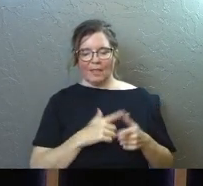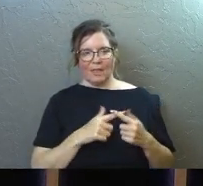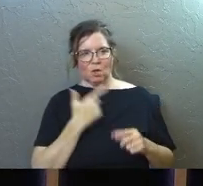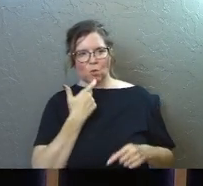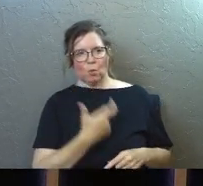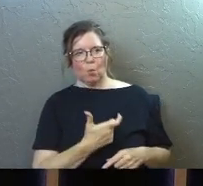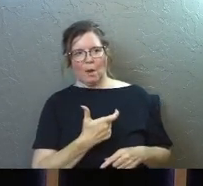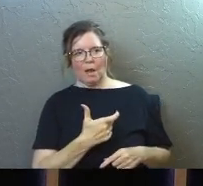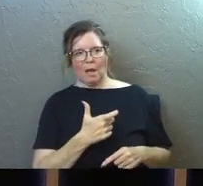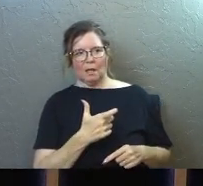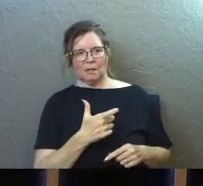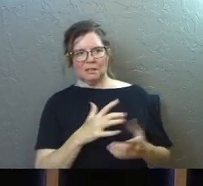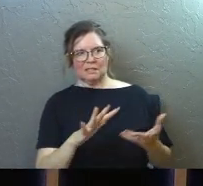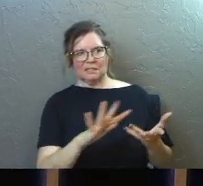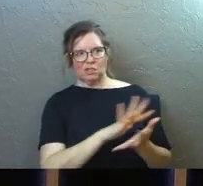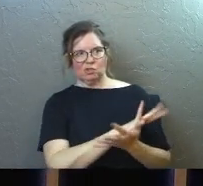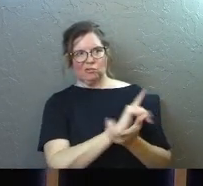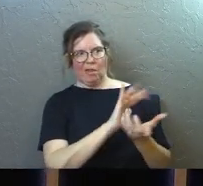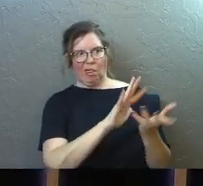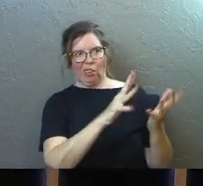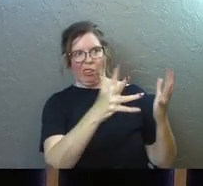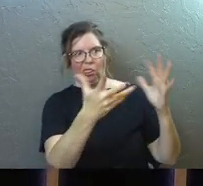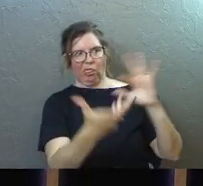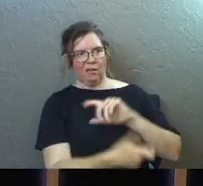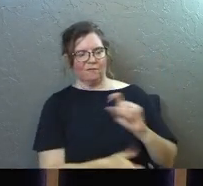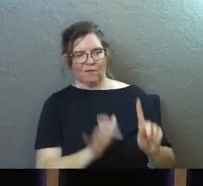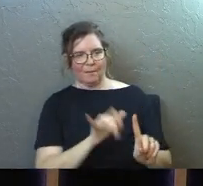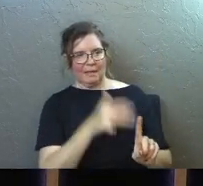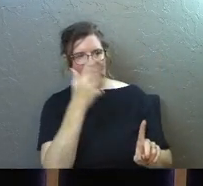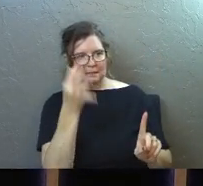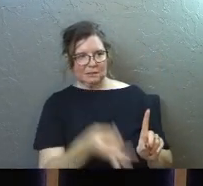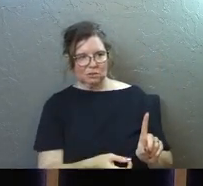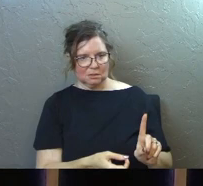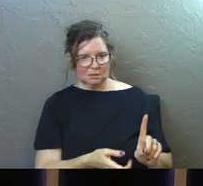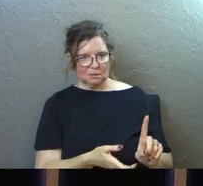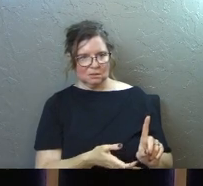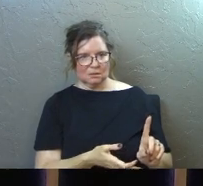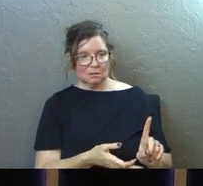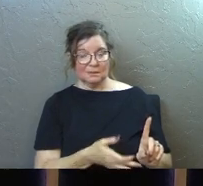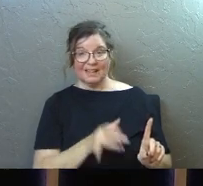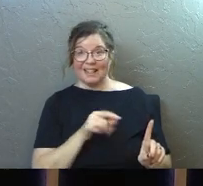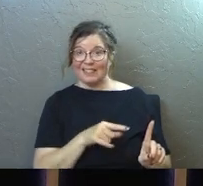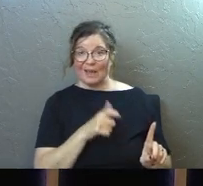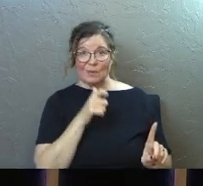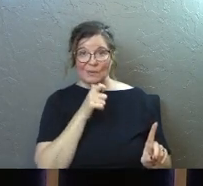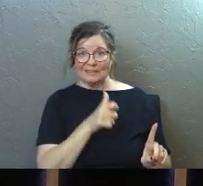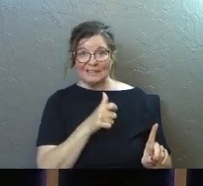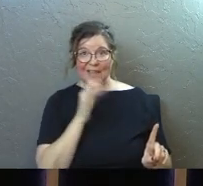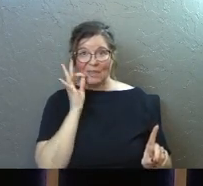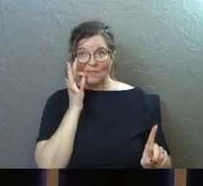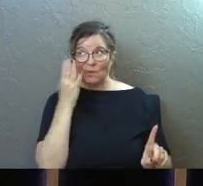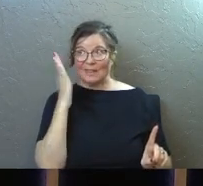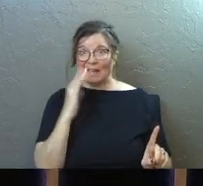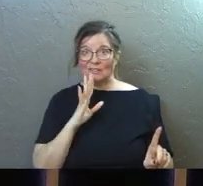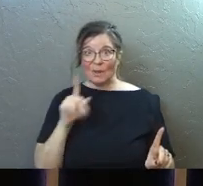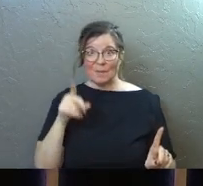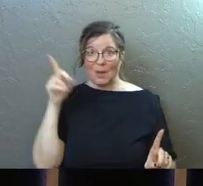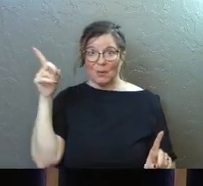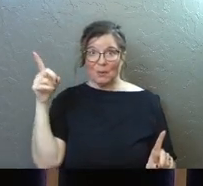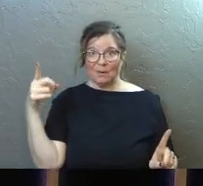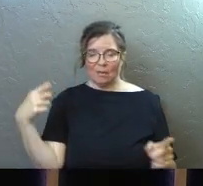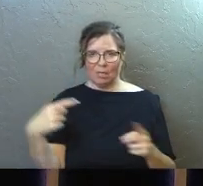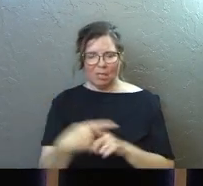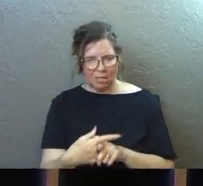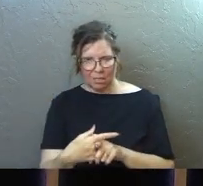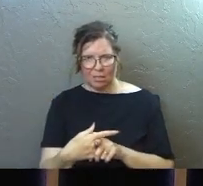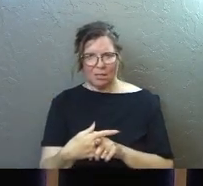then you watch this destruction come out of the wake of that decision. And that wasn't the fruit that he's talking about here.